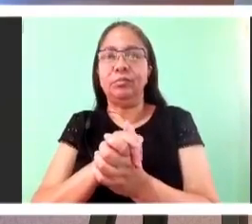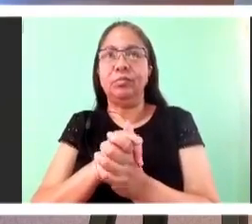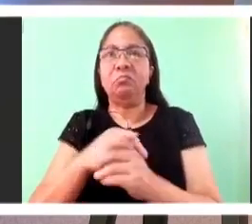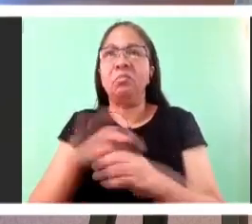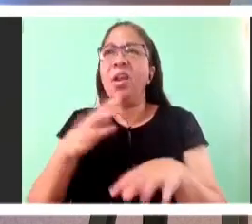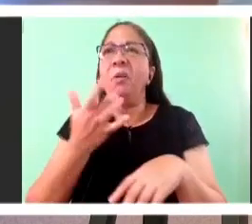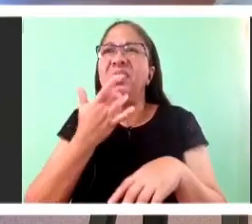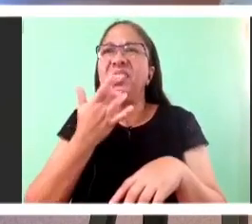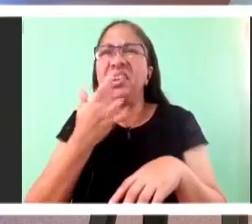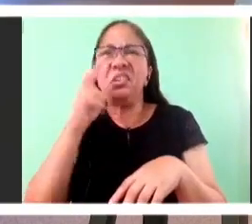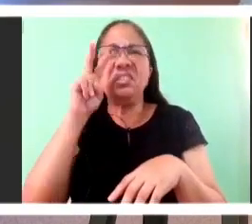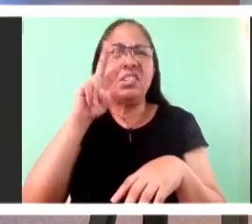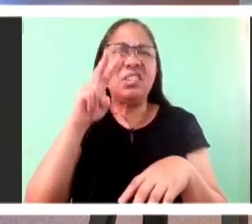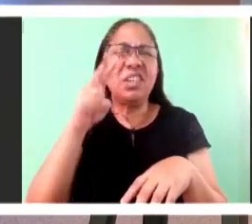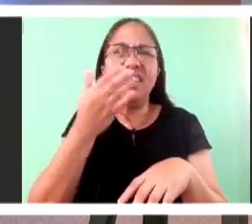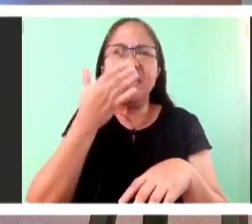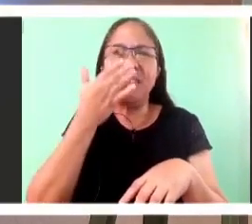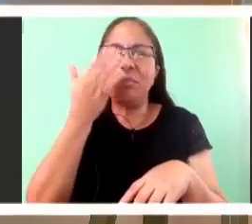transformed.